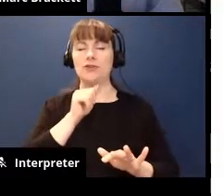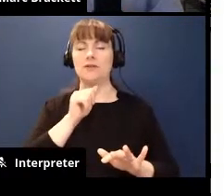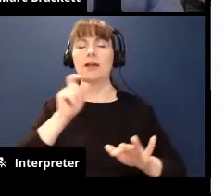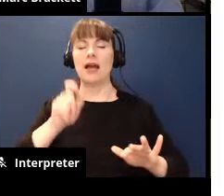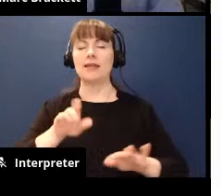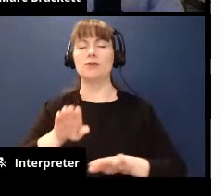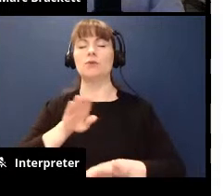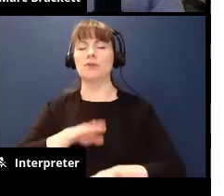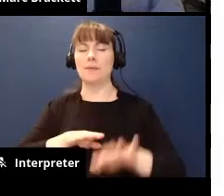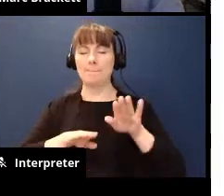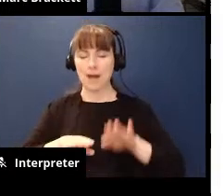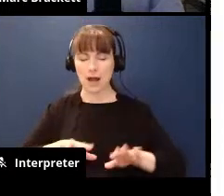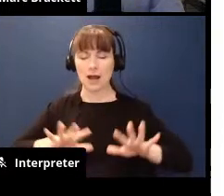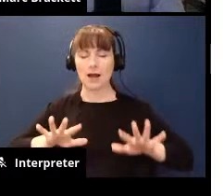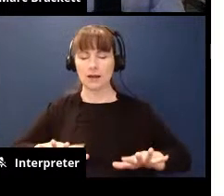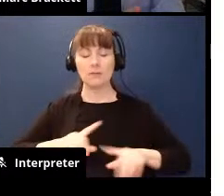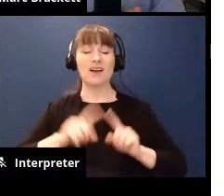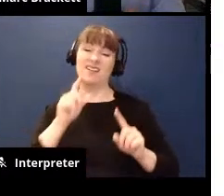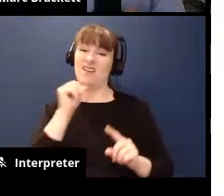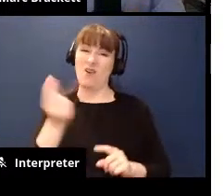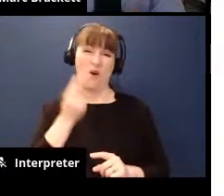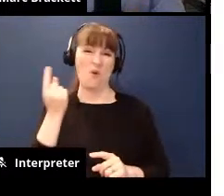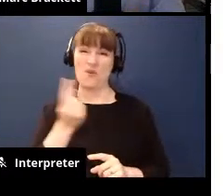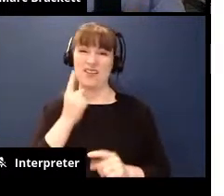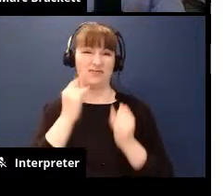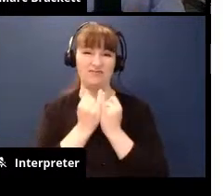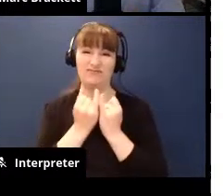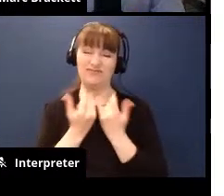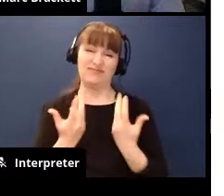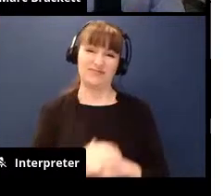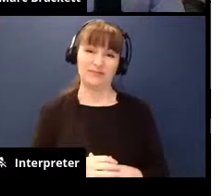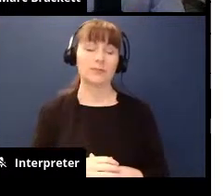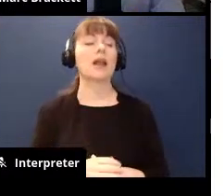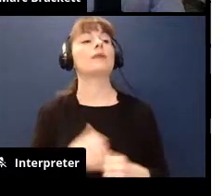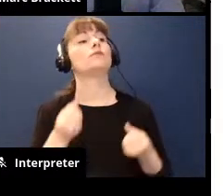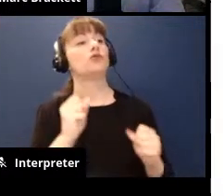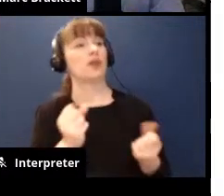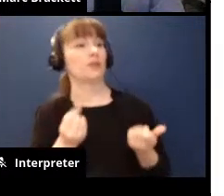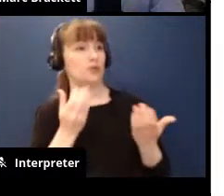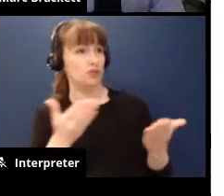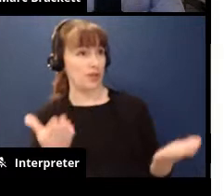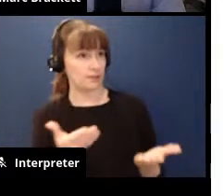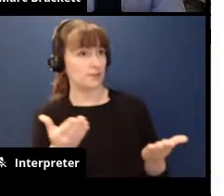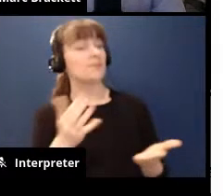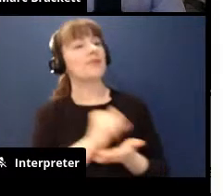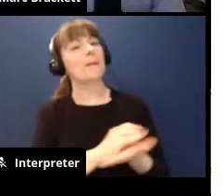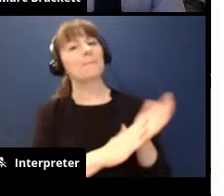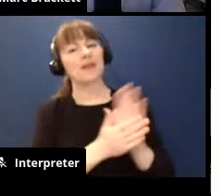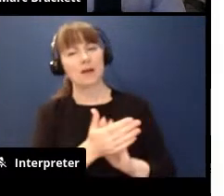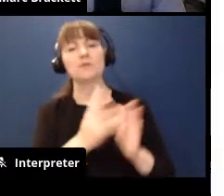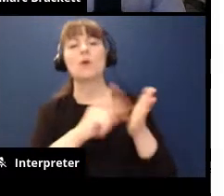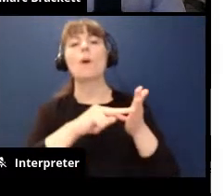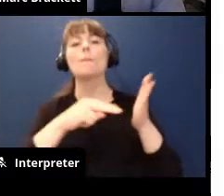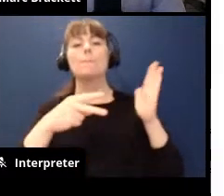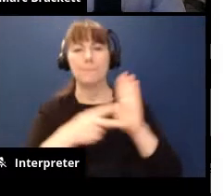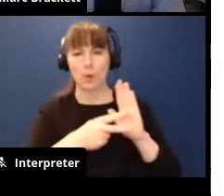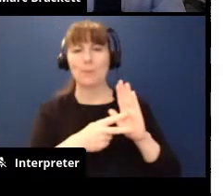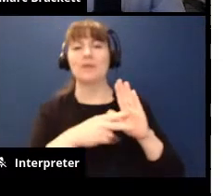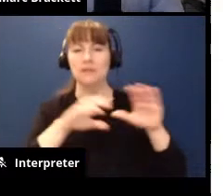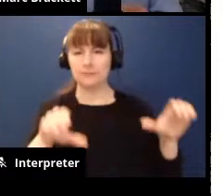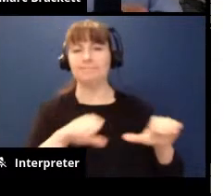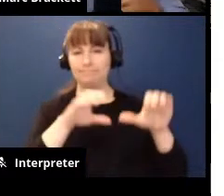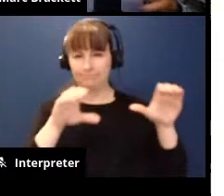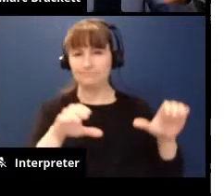take a step but not all the time well what i'm what i'm trying to suggest is that this becomes like an intentional practice yeah